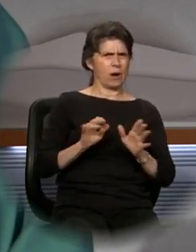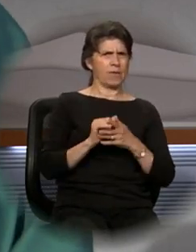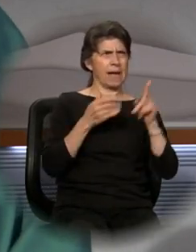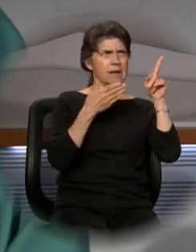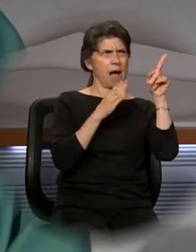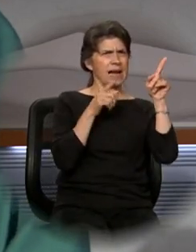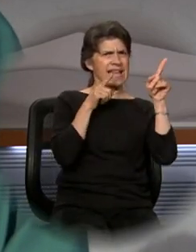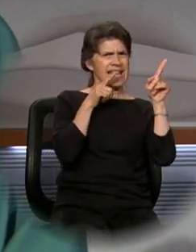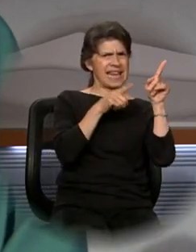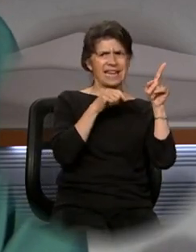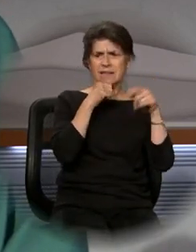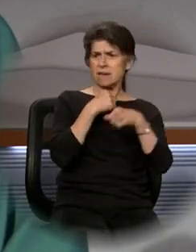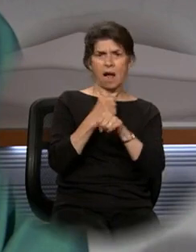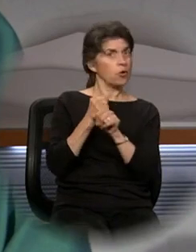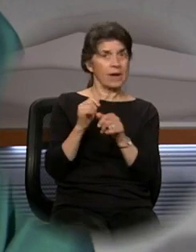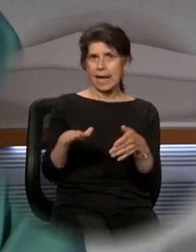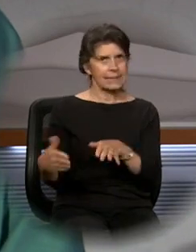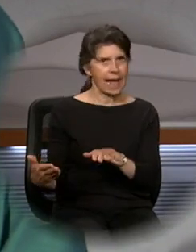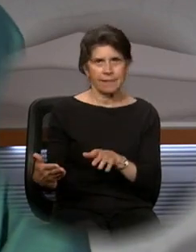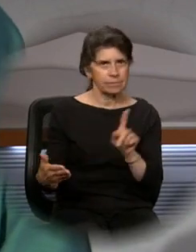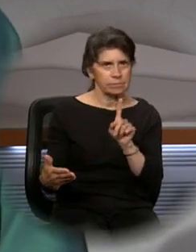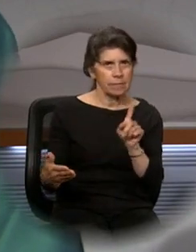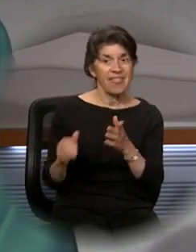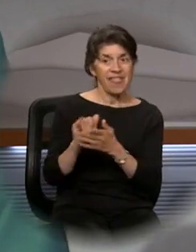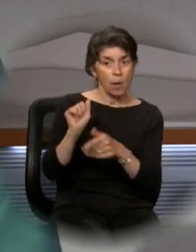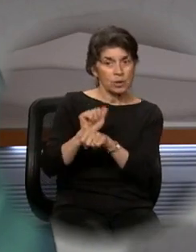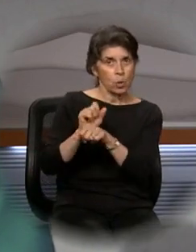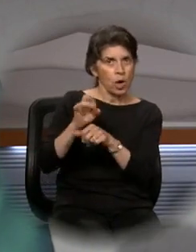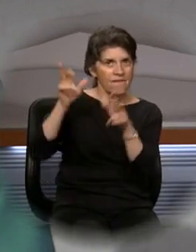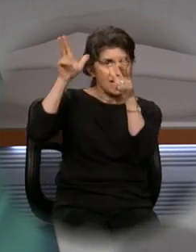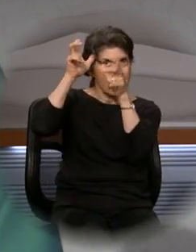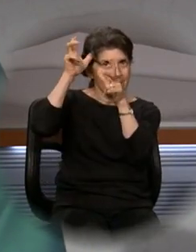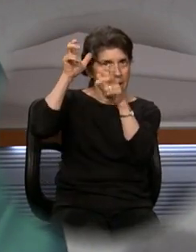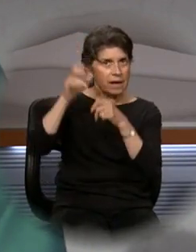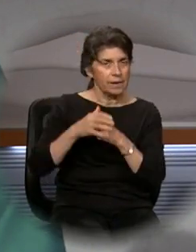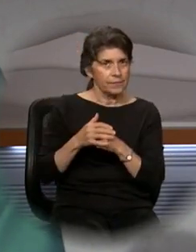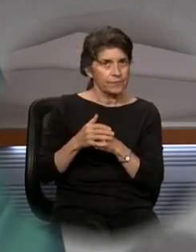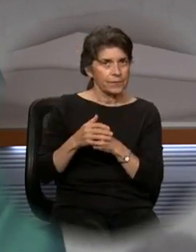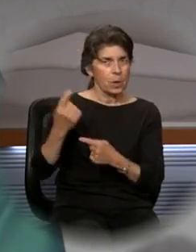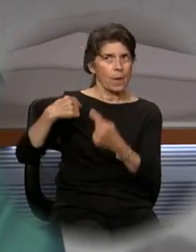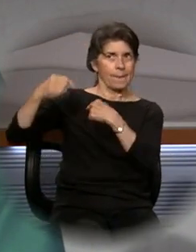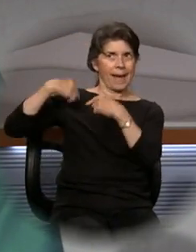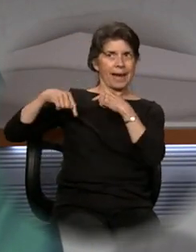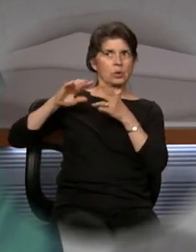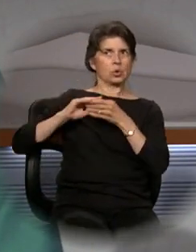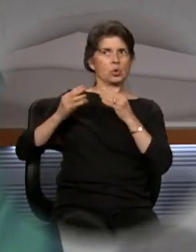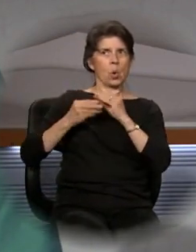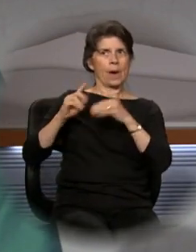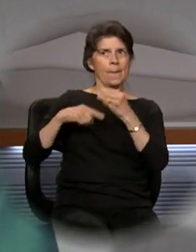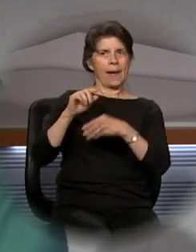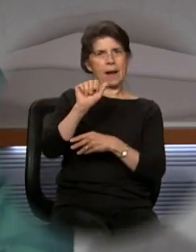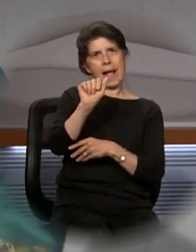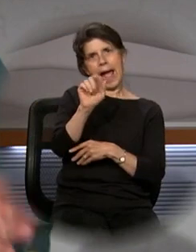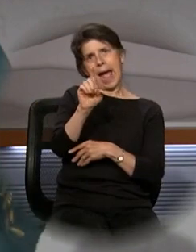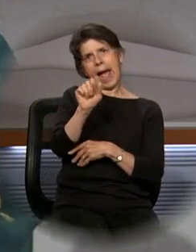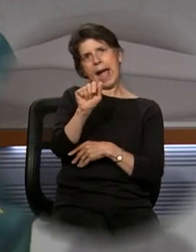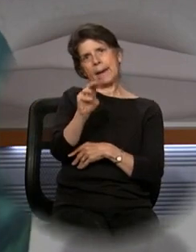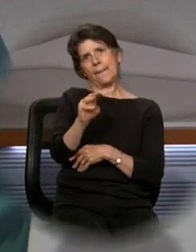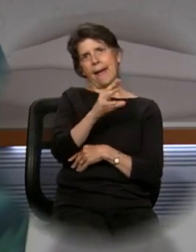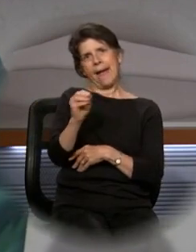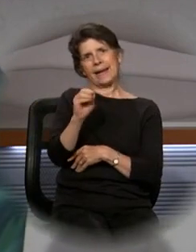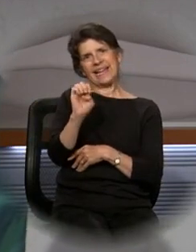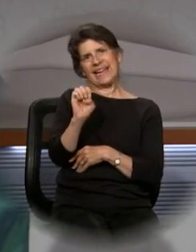did not create death. That was the work of the devil. And going back to the story of Adam and Eve, it was the work of the devil,